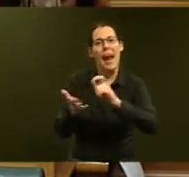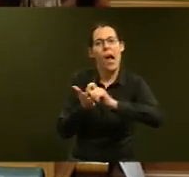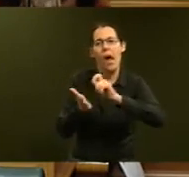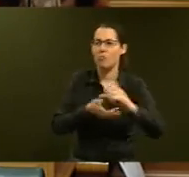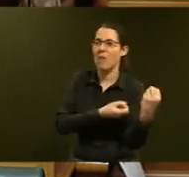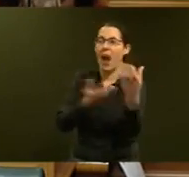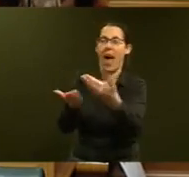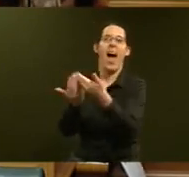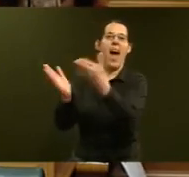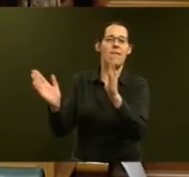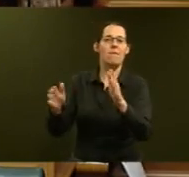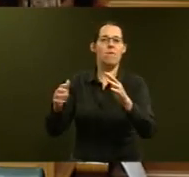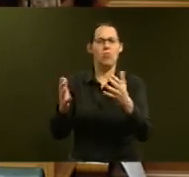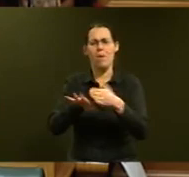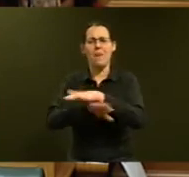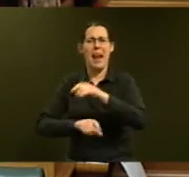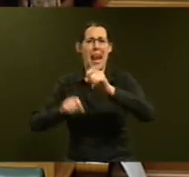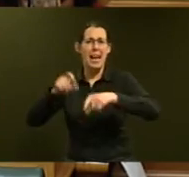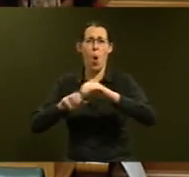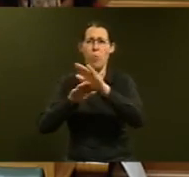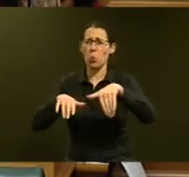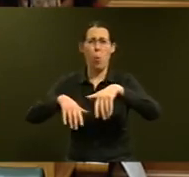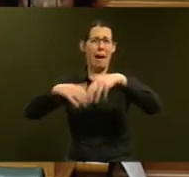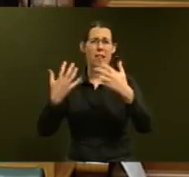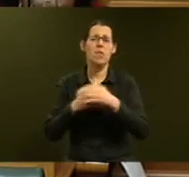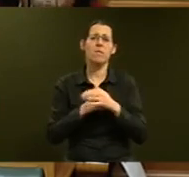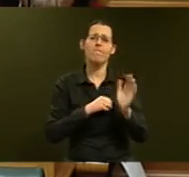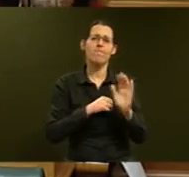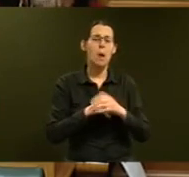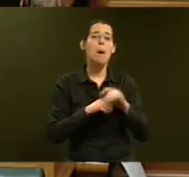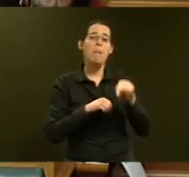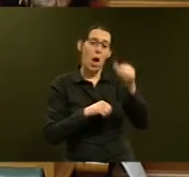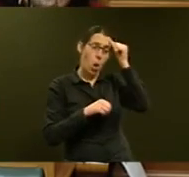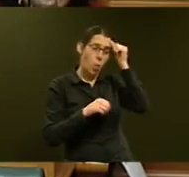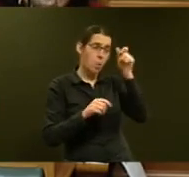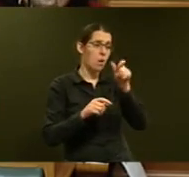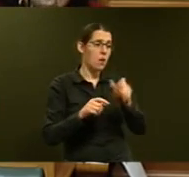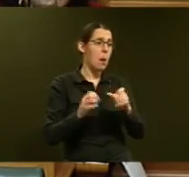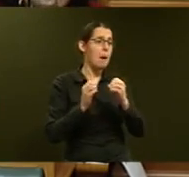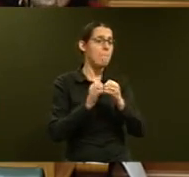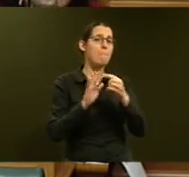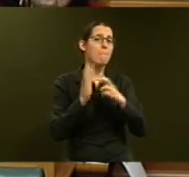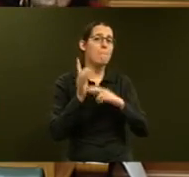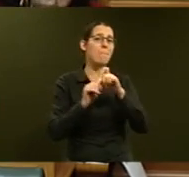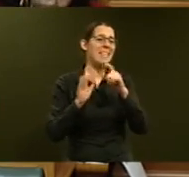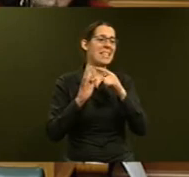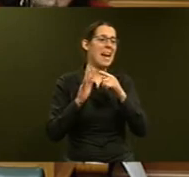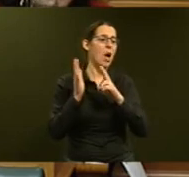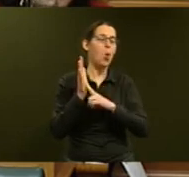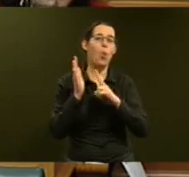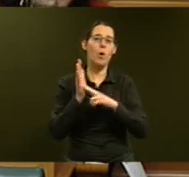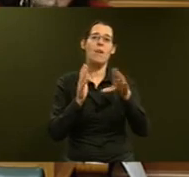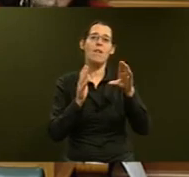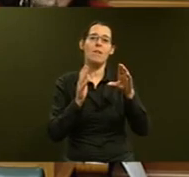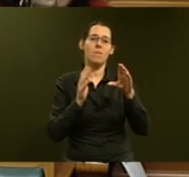will note that Bindi Norwell of the Real Estate Institute of New Zealand, this morning welcomed the success of the Buying Off the